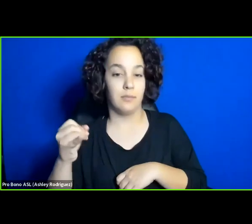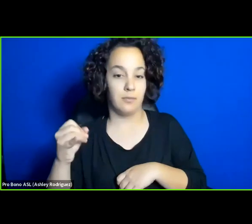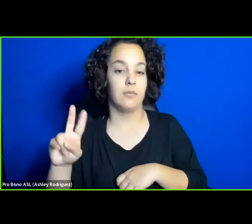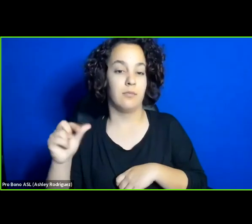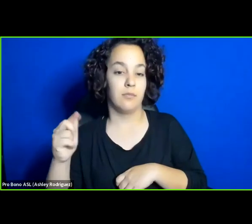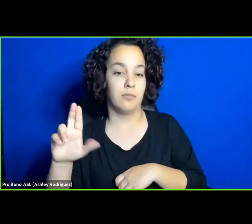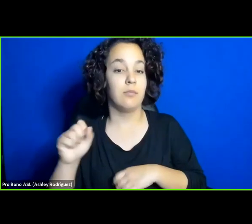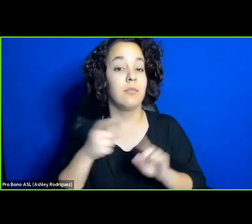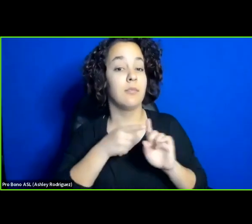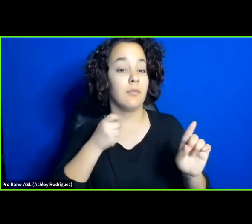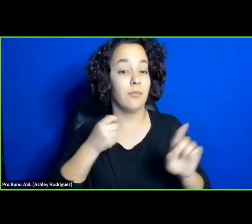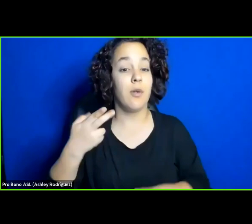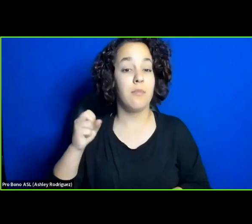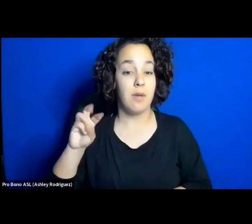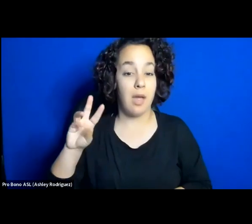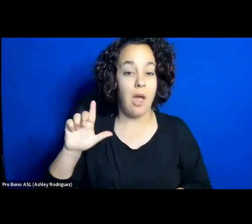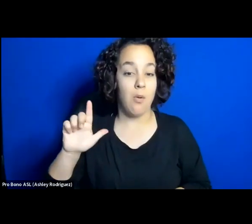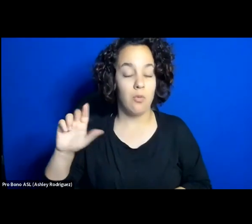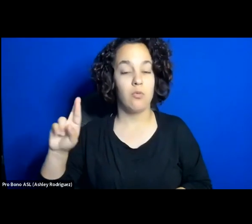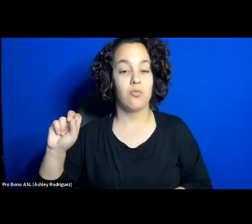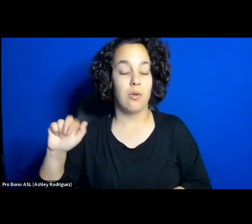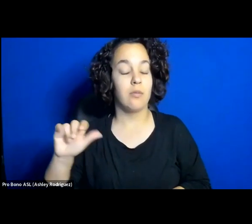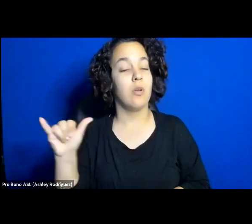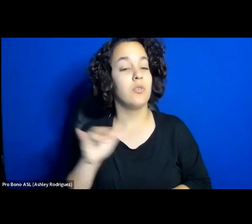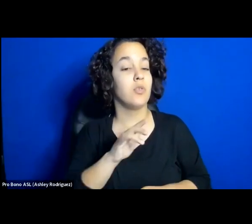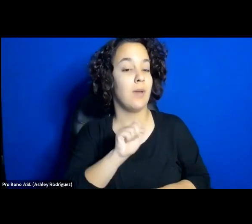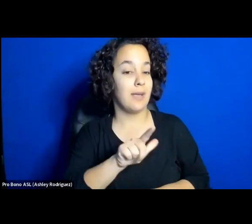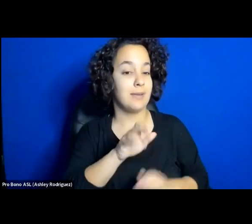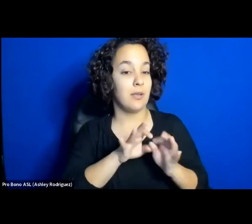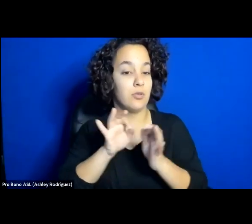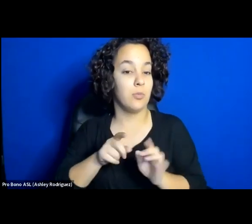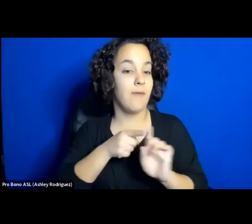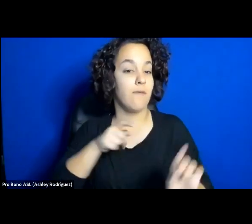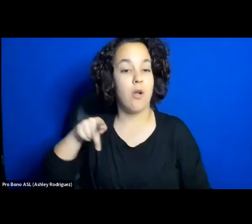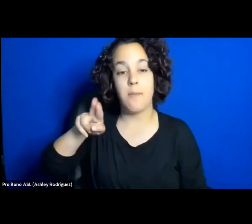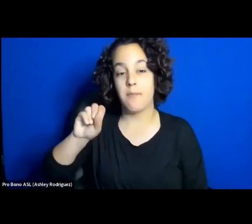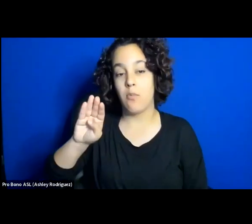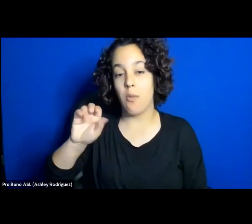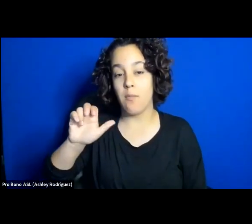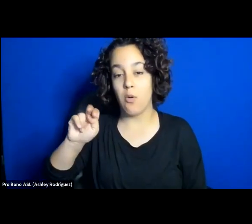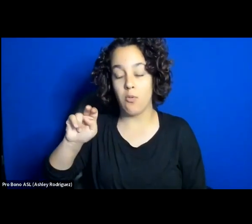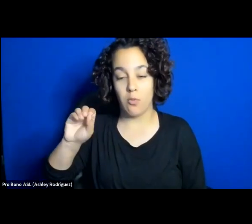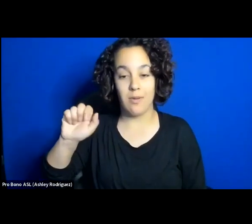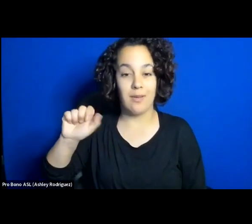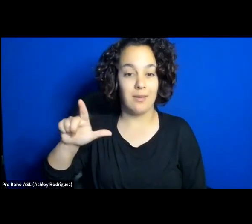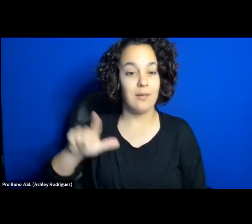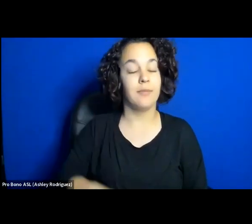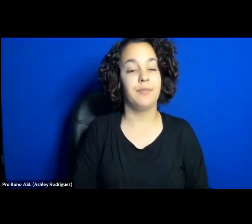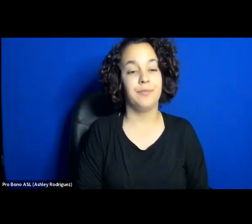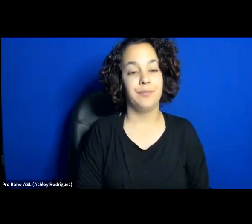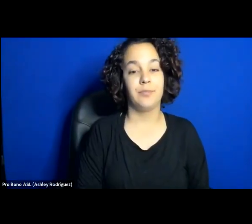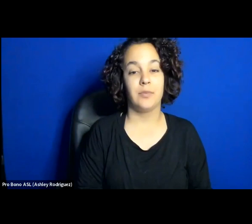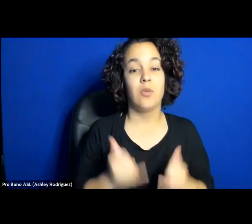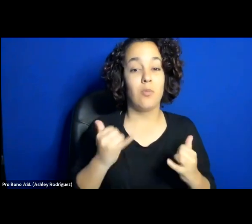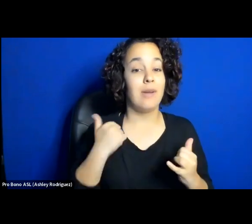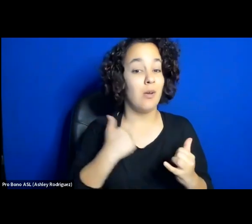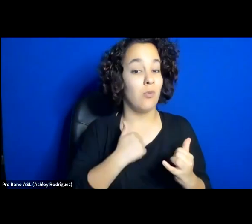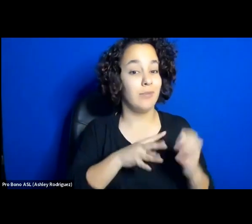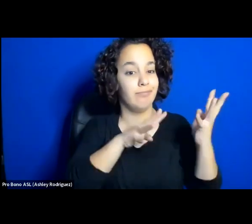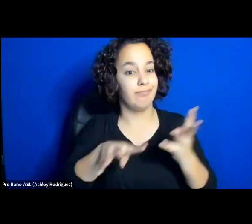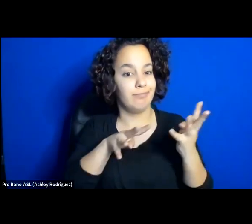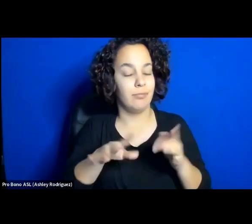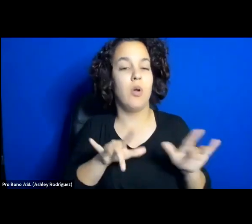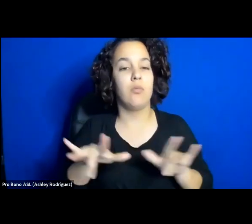our ASL interpreters from Pro Bono ASL. The event is being live-streamed on HowlRound, and its recording